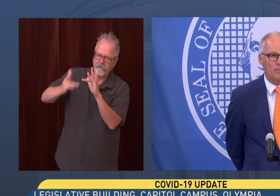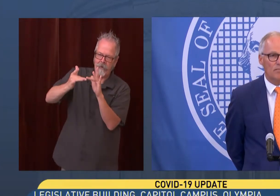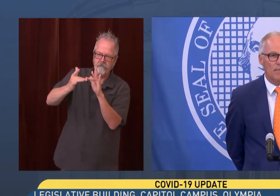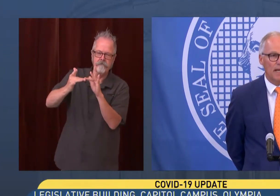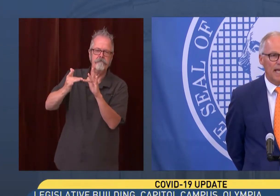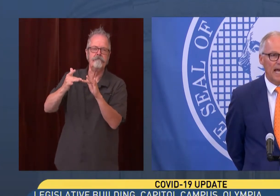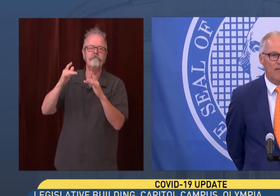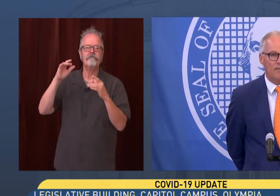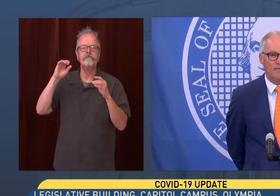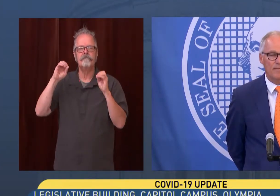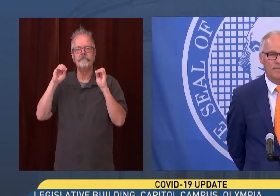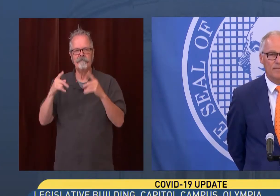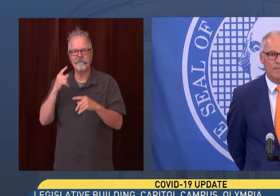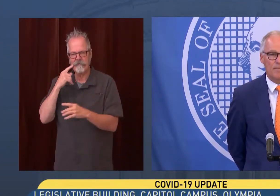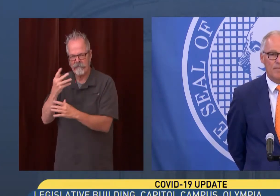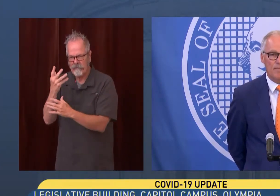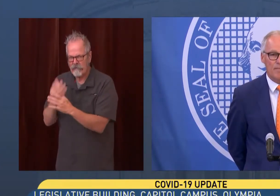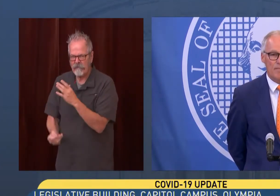you for a minute and a half.